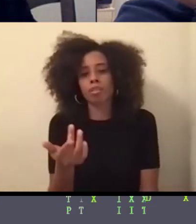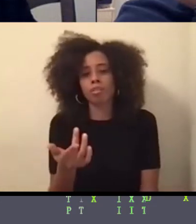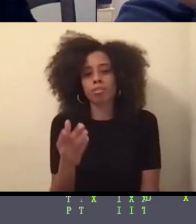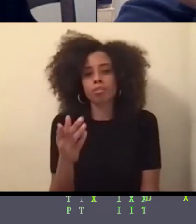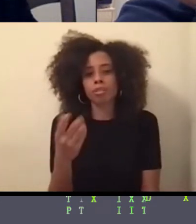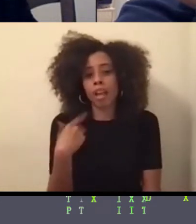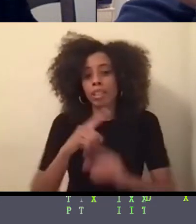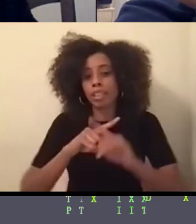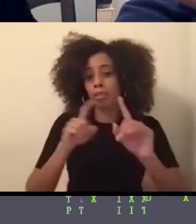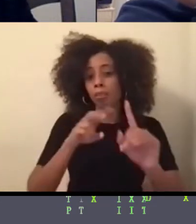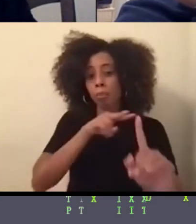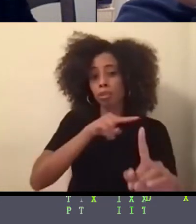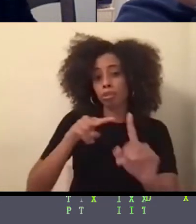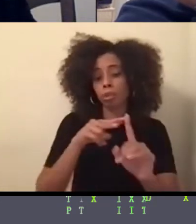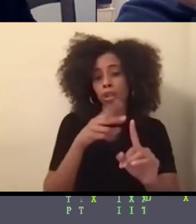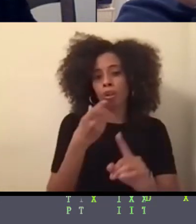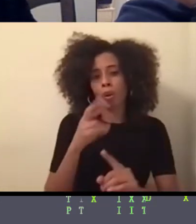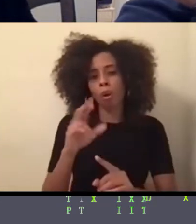take.